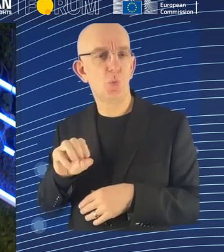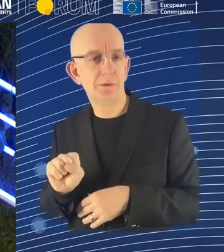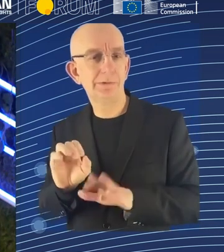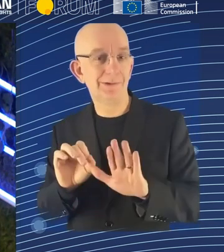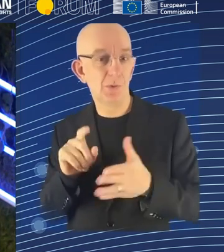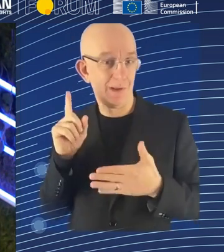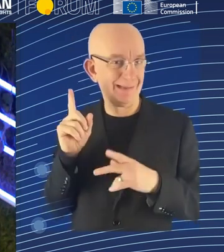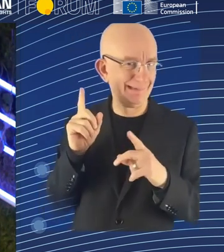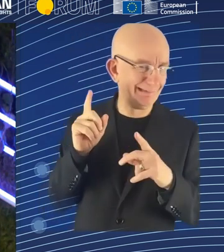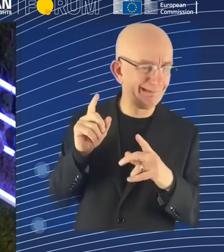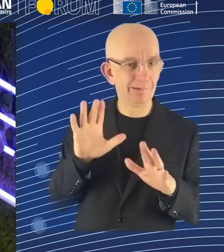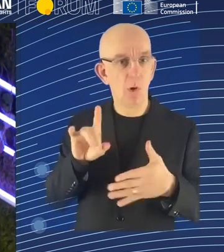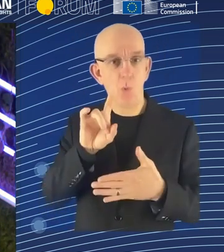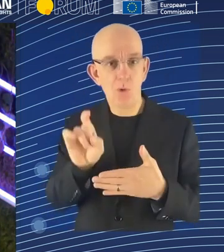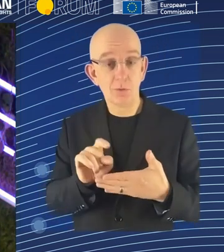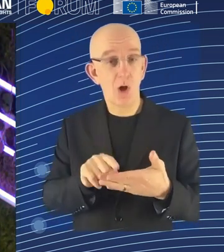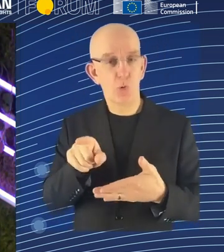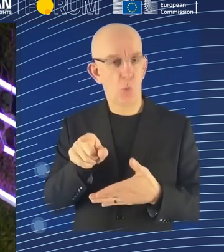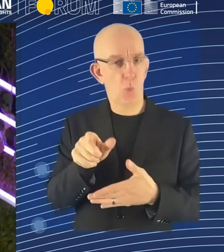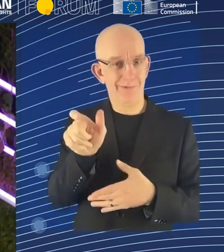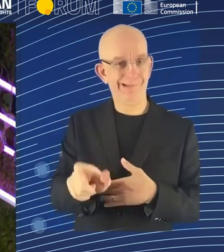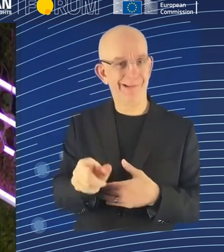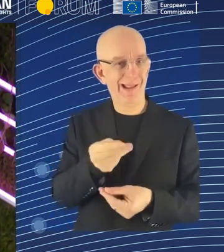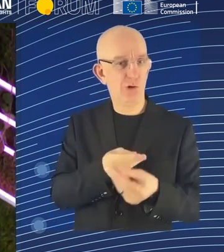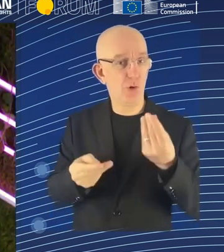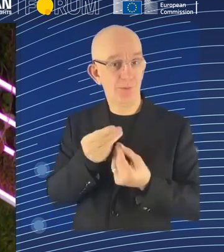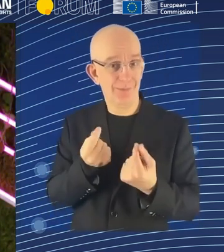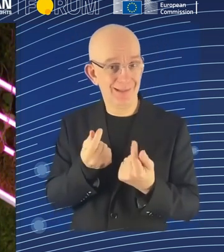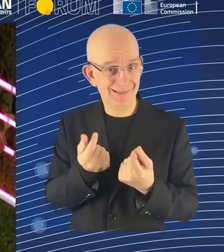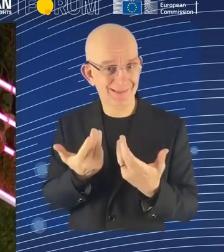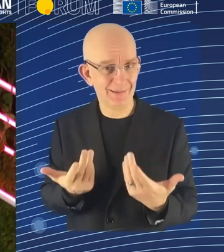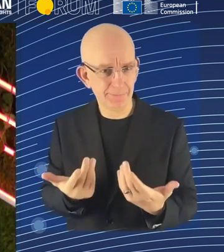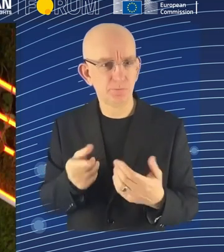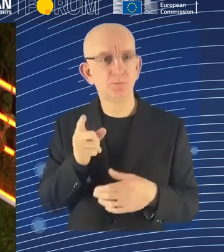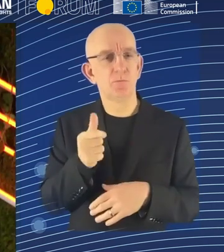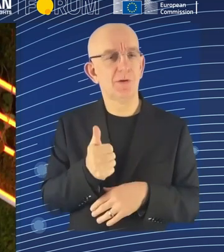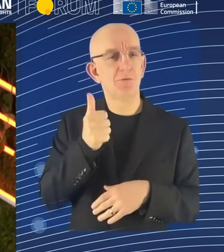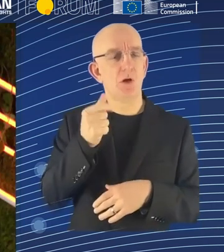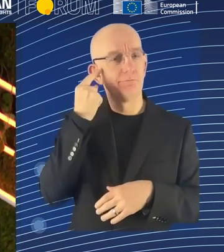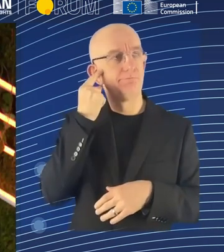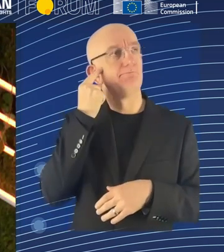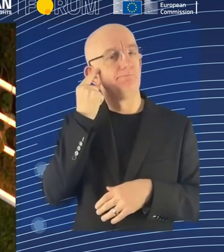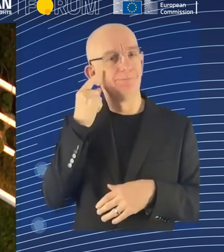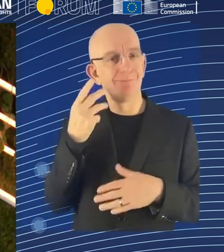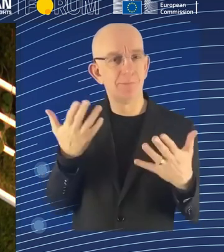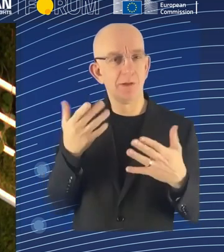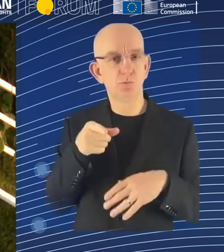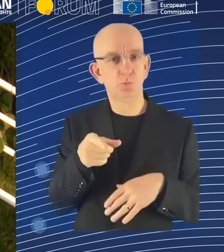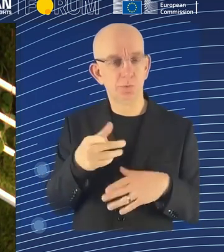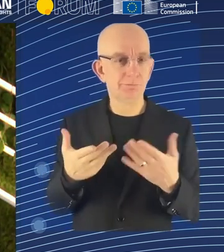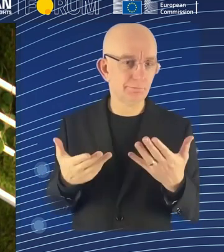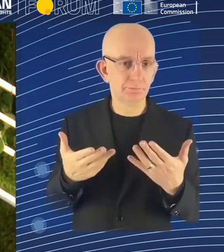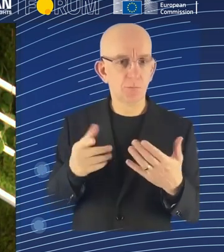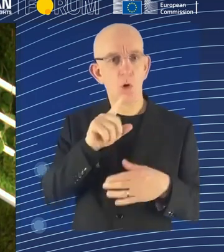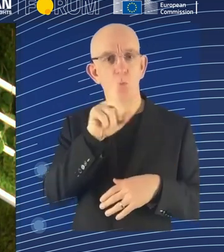intervene? I mean, are these markets really failing? Or is more, because, I mean, if you think, for example, you put yourself in the shoes of, let's say, an informed